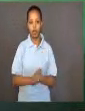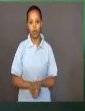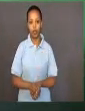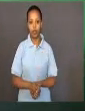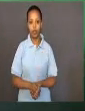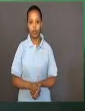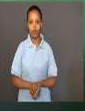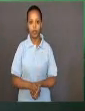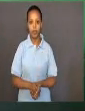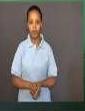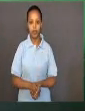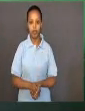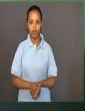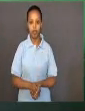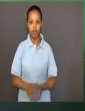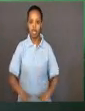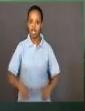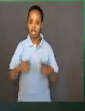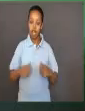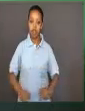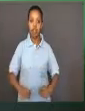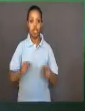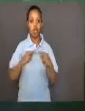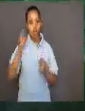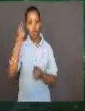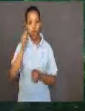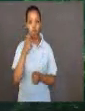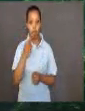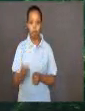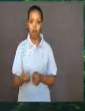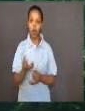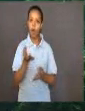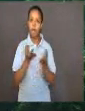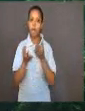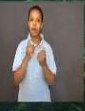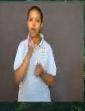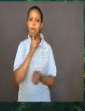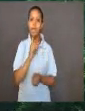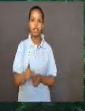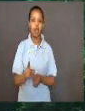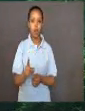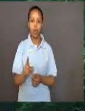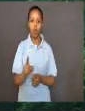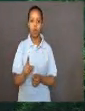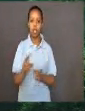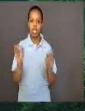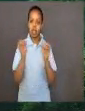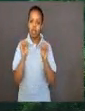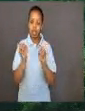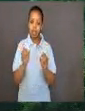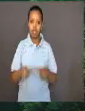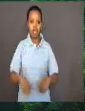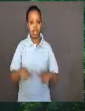The eternity of life theory states that there is no beginning